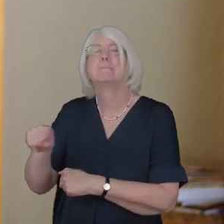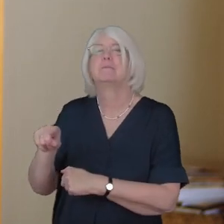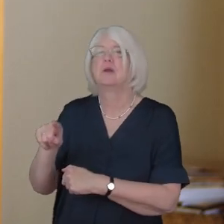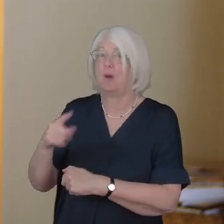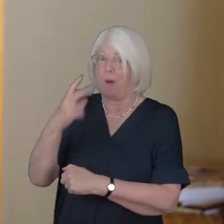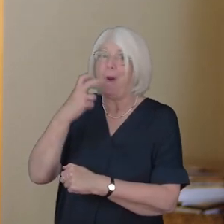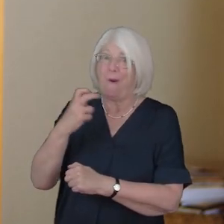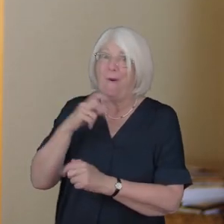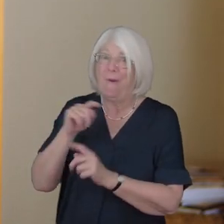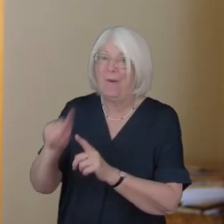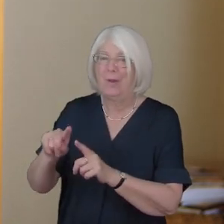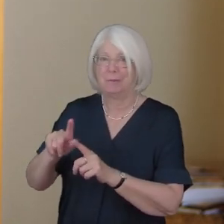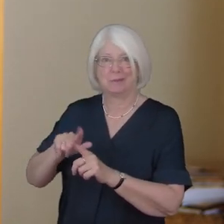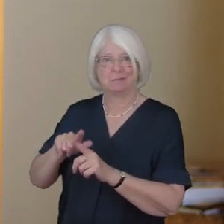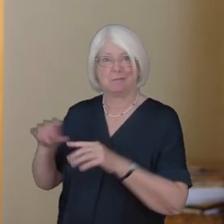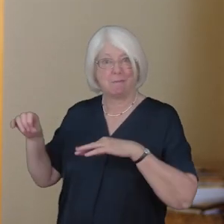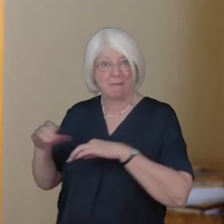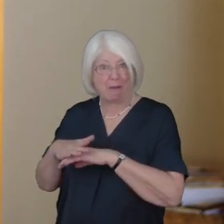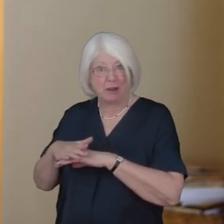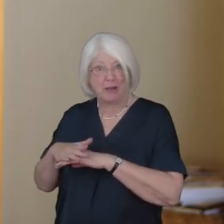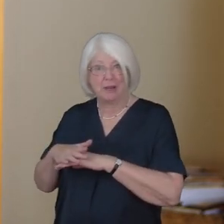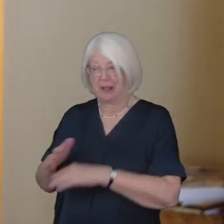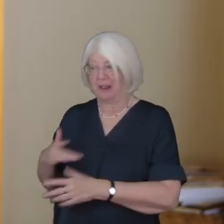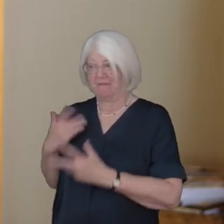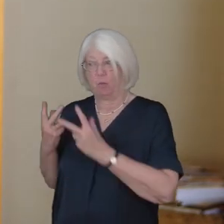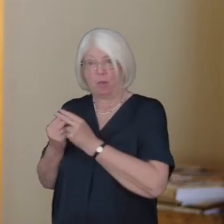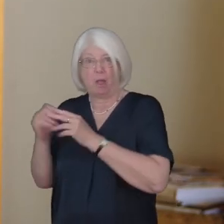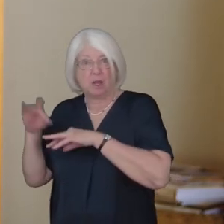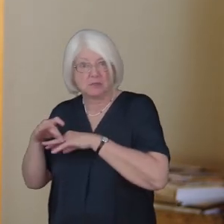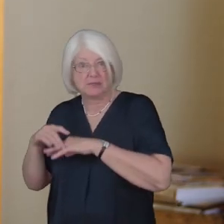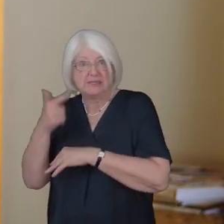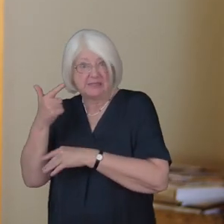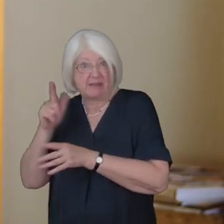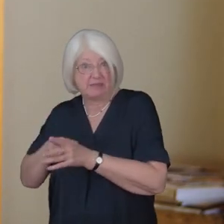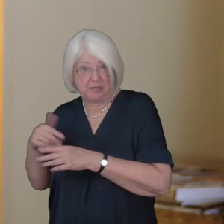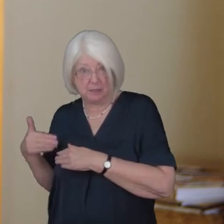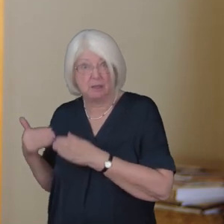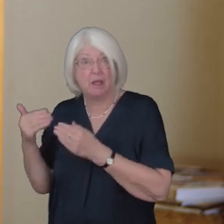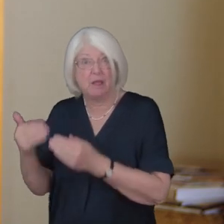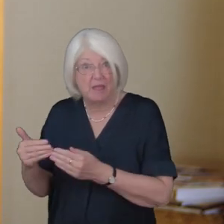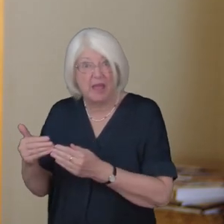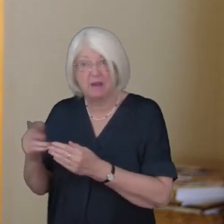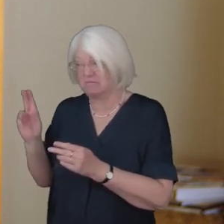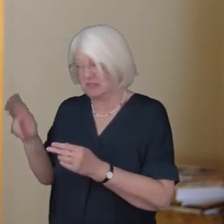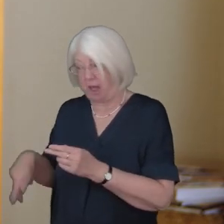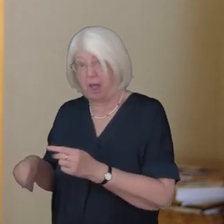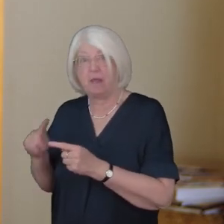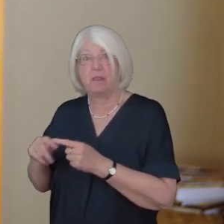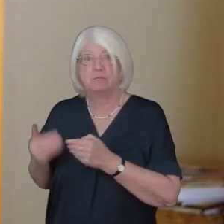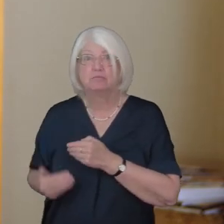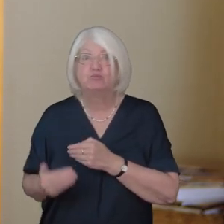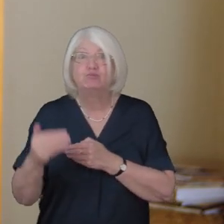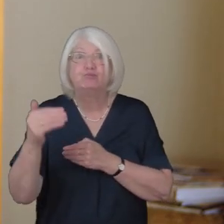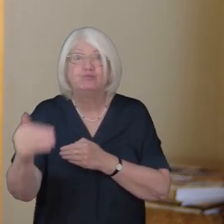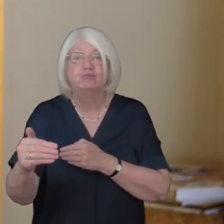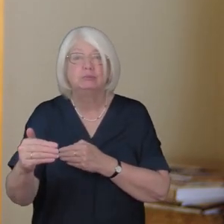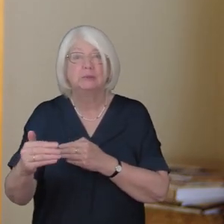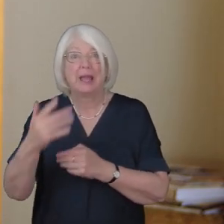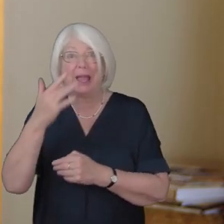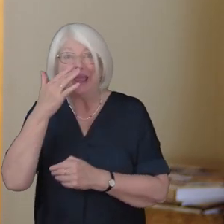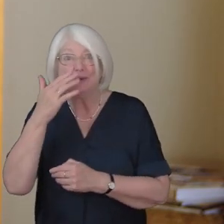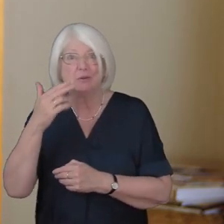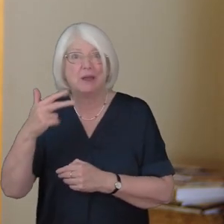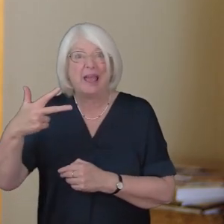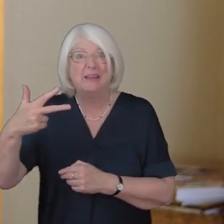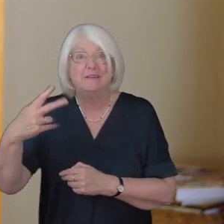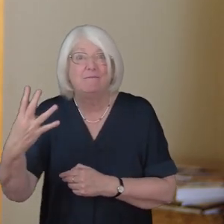having lived with her husband seven years after her marriage then as a widow to the age of 84 she